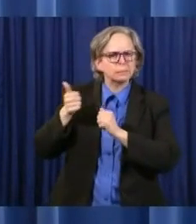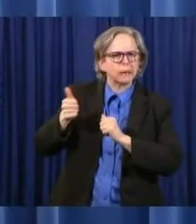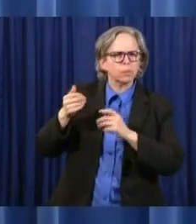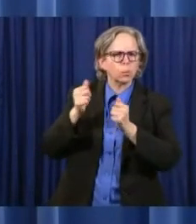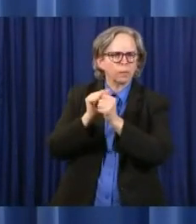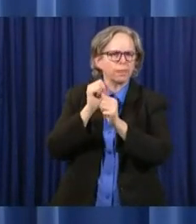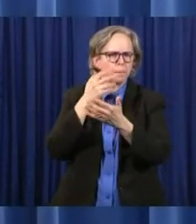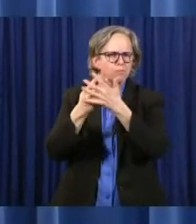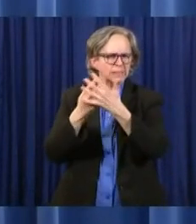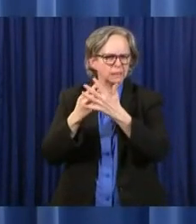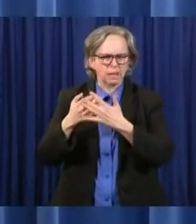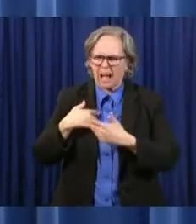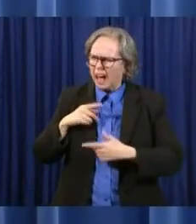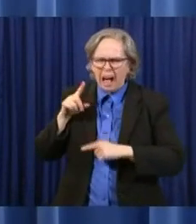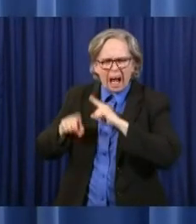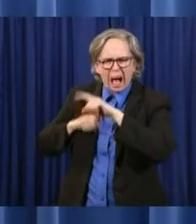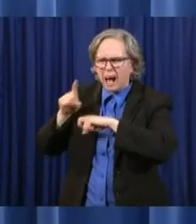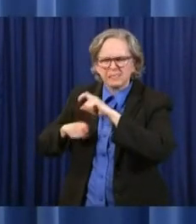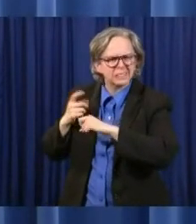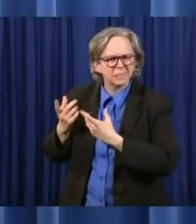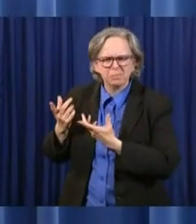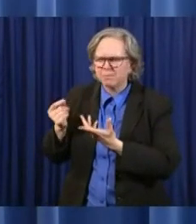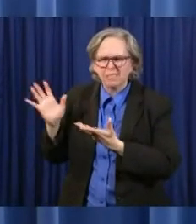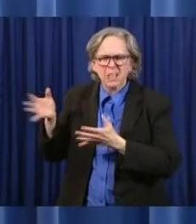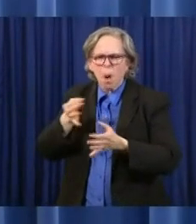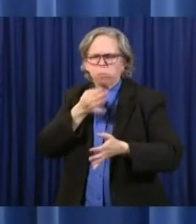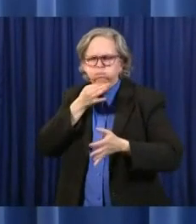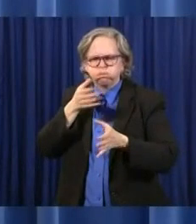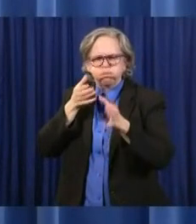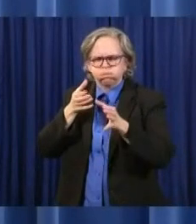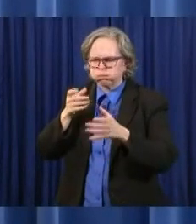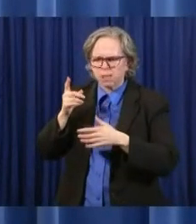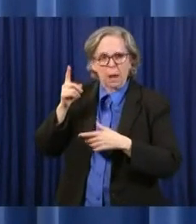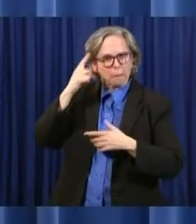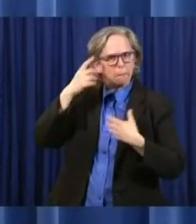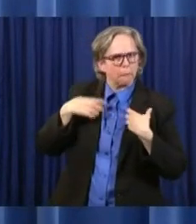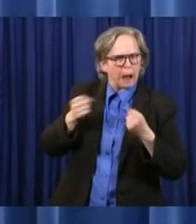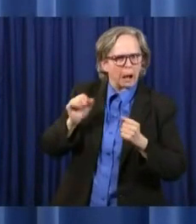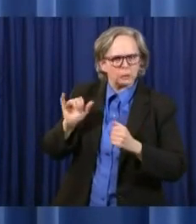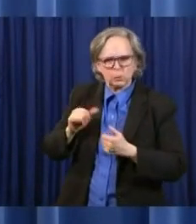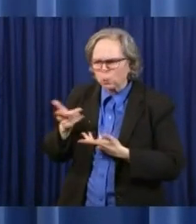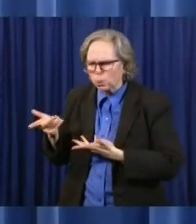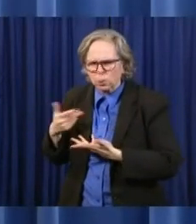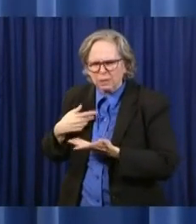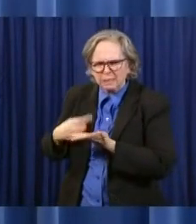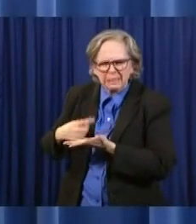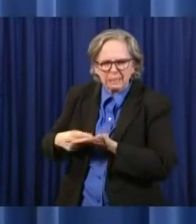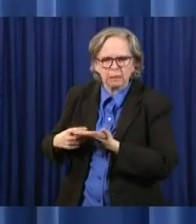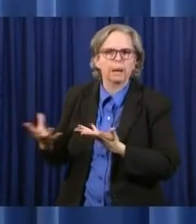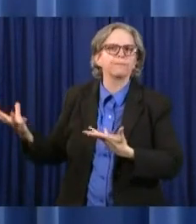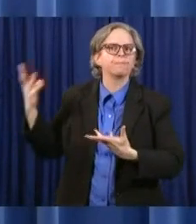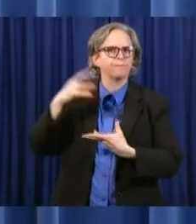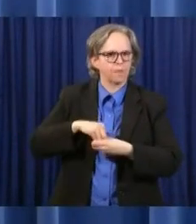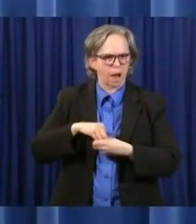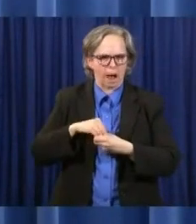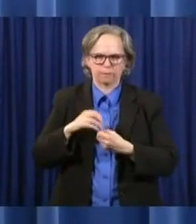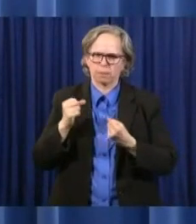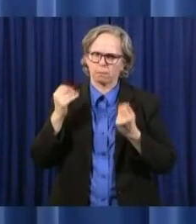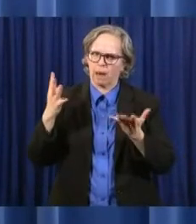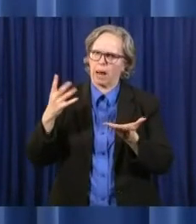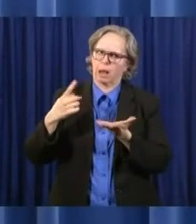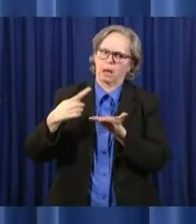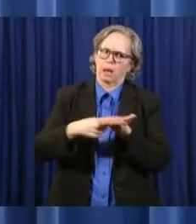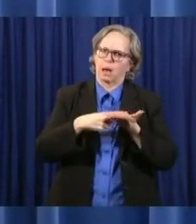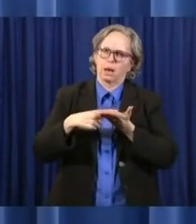someone who knows a lot about mental health issues. He has been on a lot of calls that